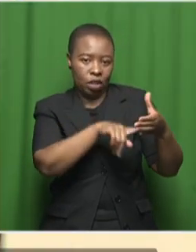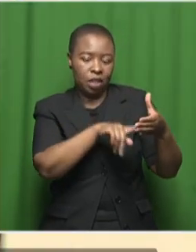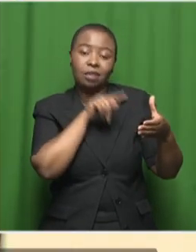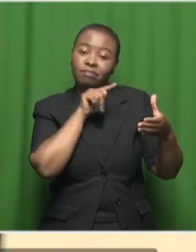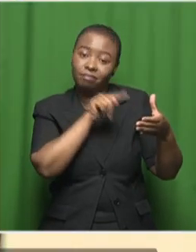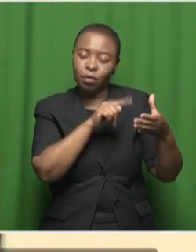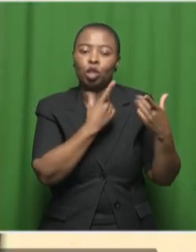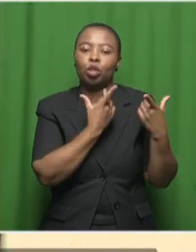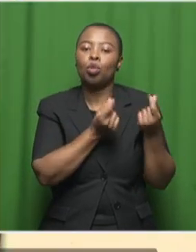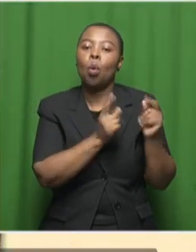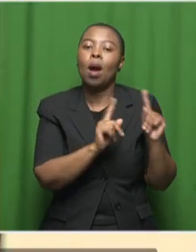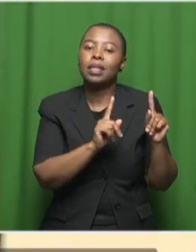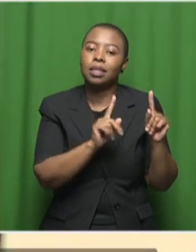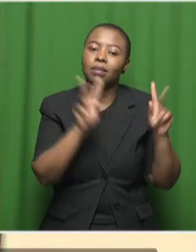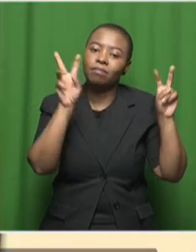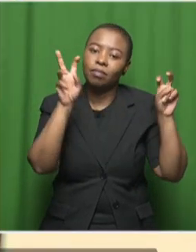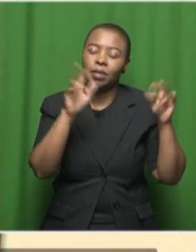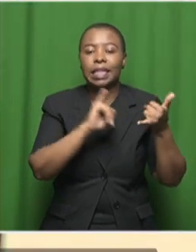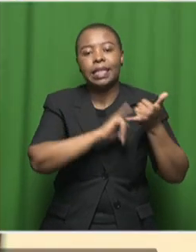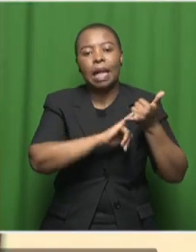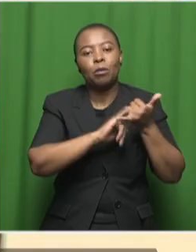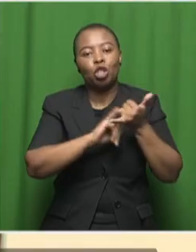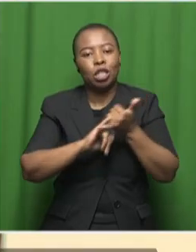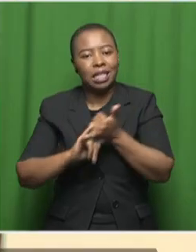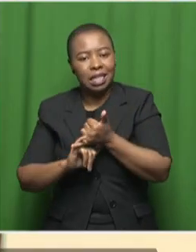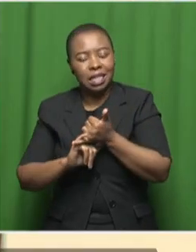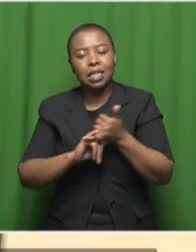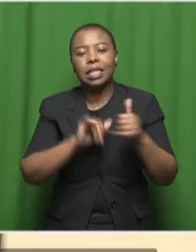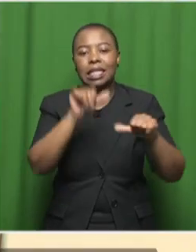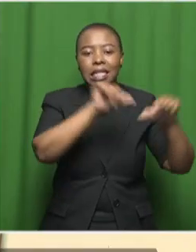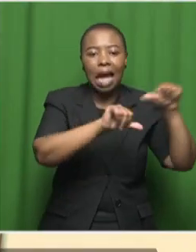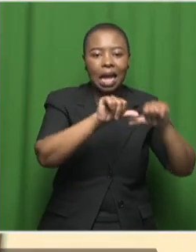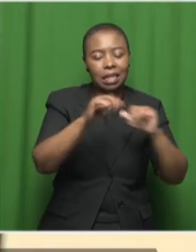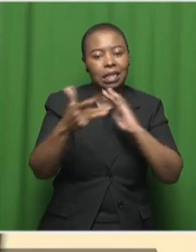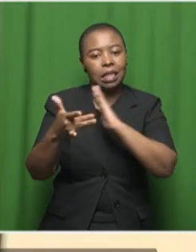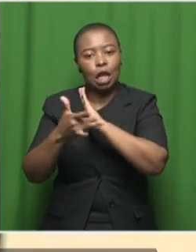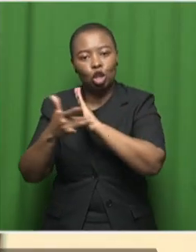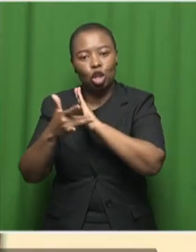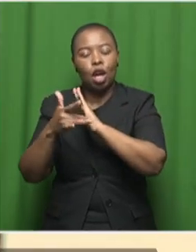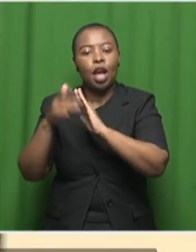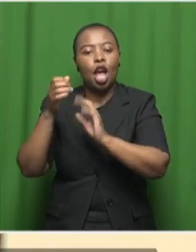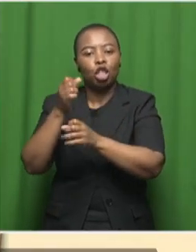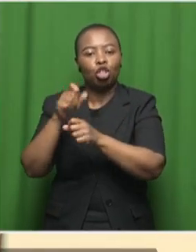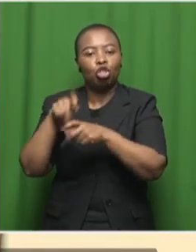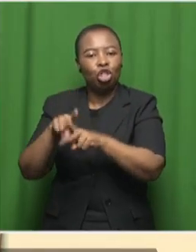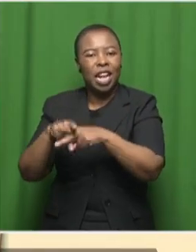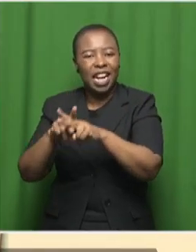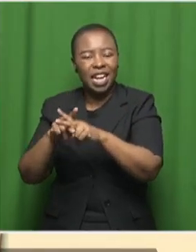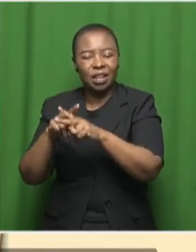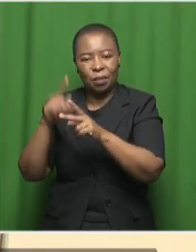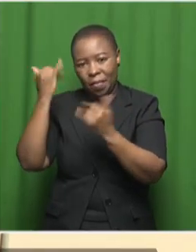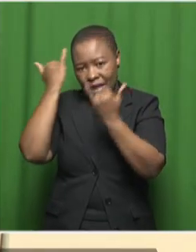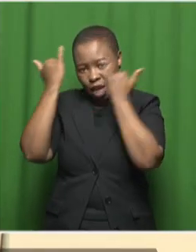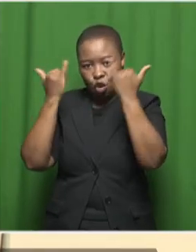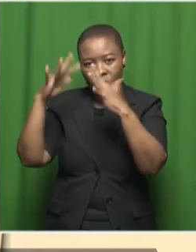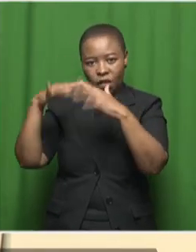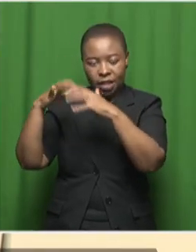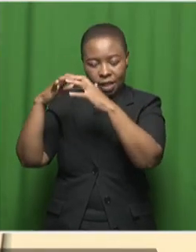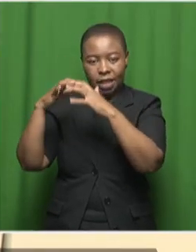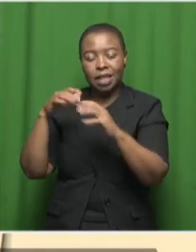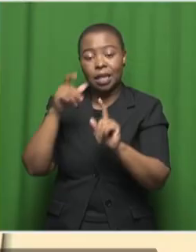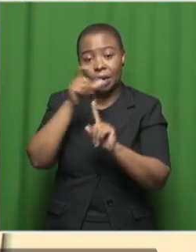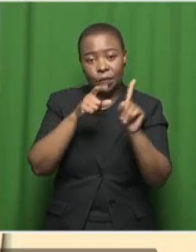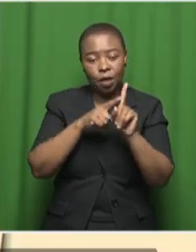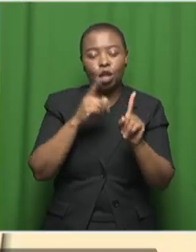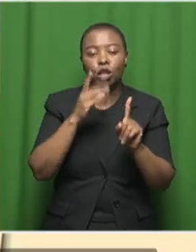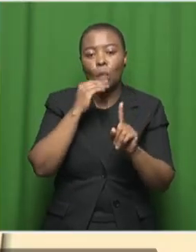regards to those subject that you are referring to that is a science technology engineering and innovation is Denmark is the spokesperson of